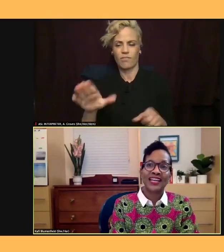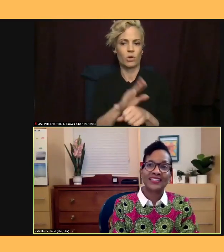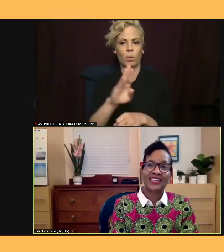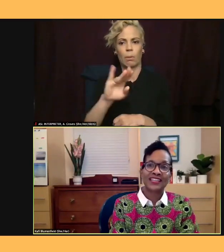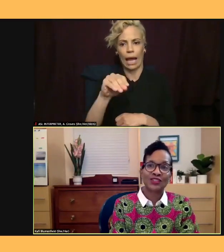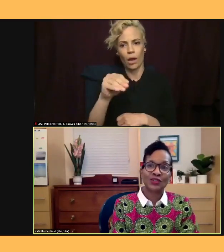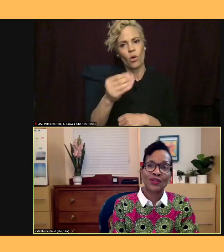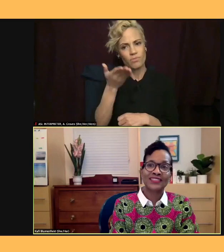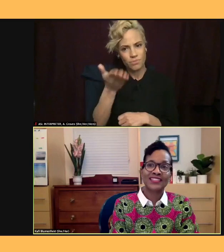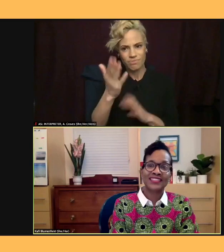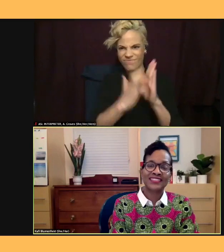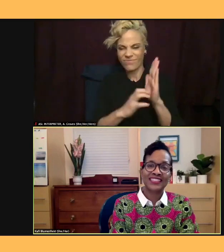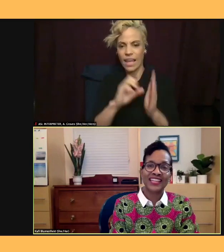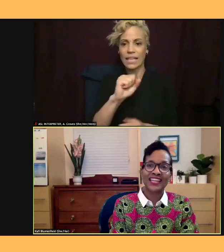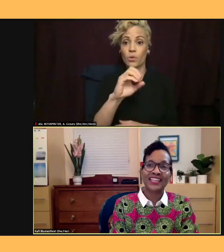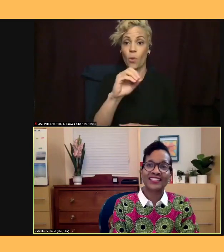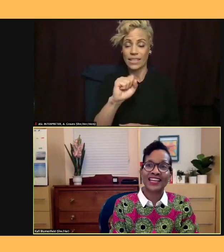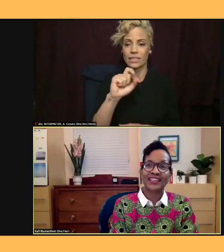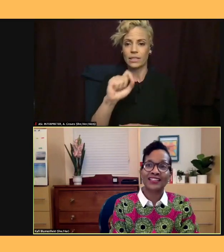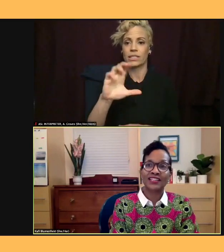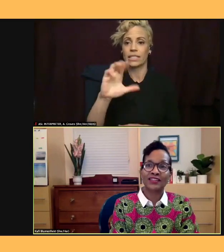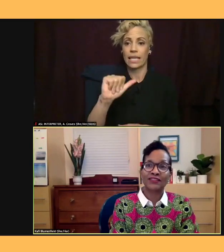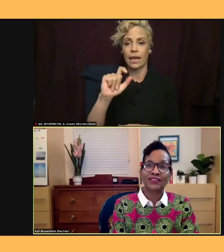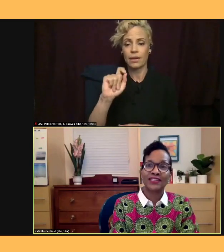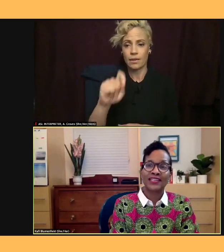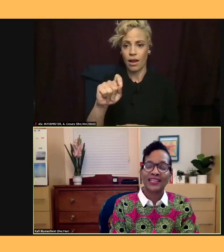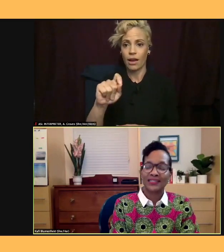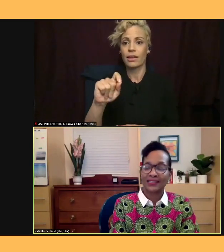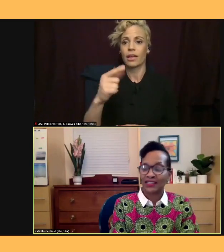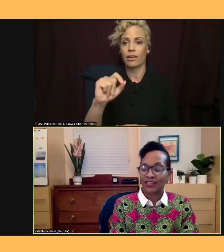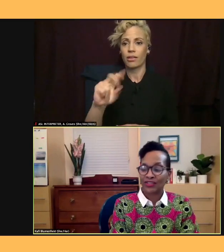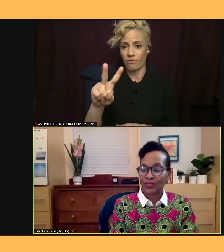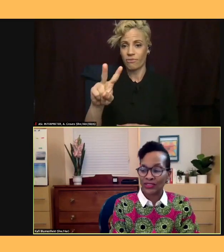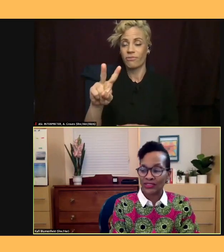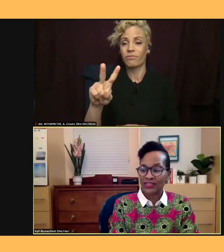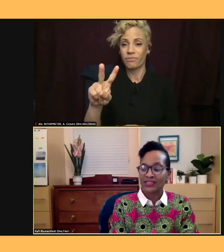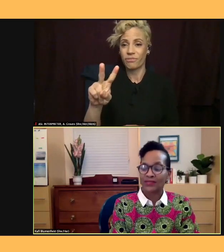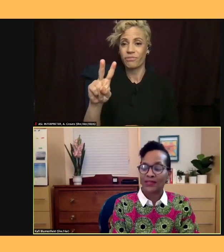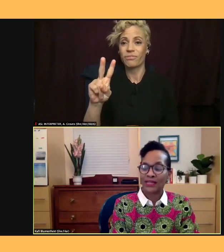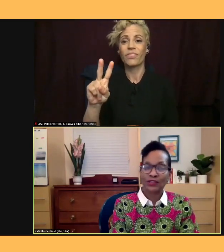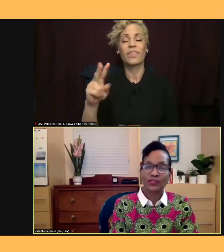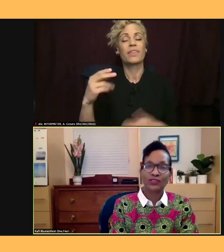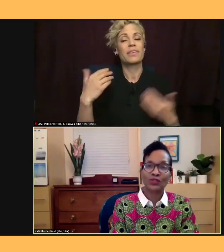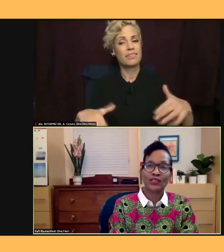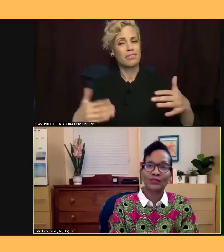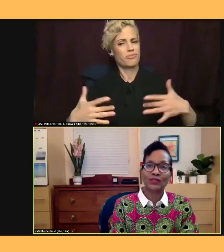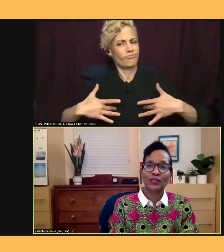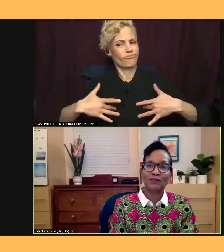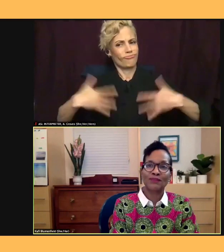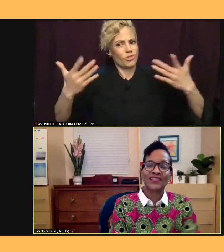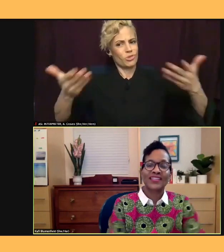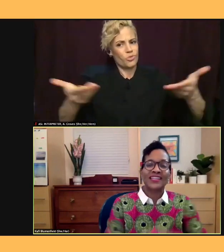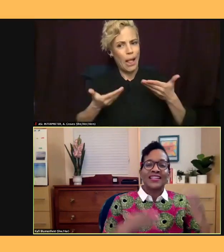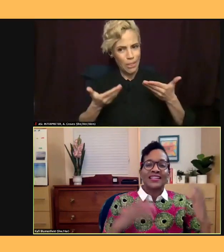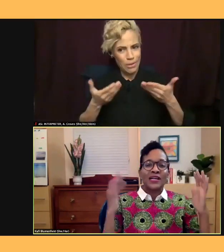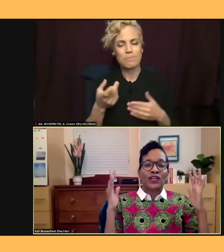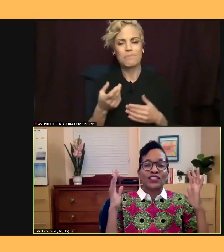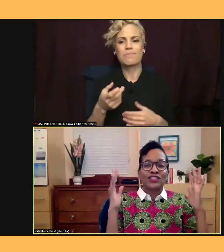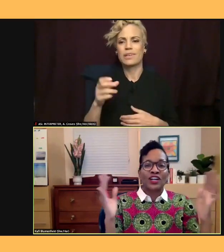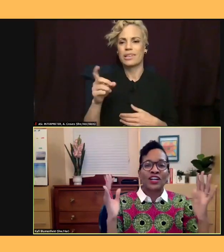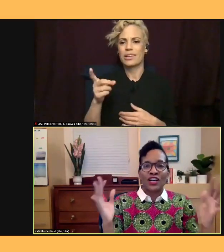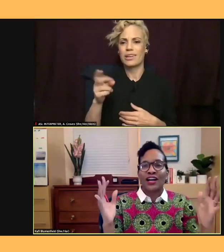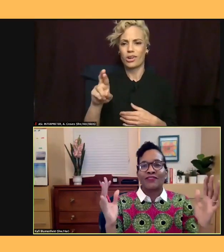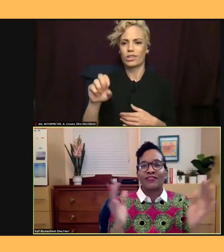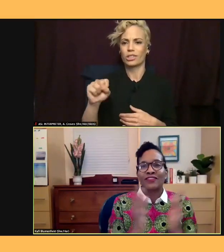.ca.gov, and thrilled to be able to welcome her. Now we're going to start off